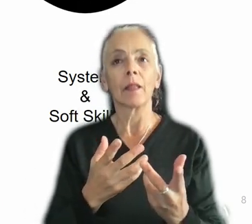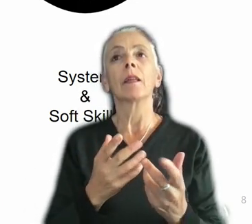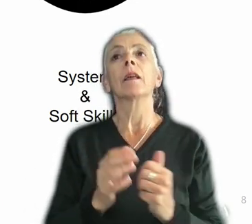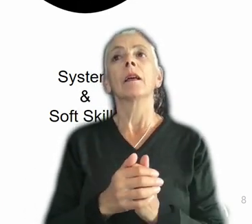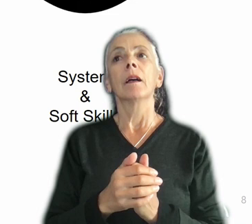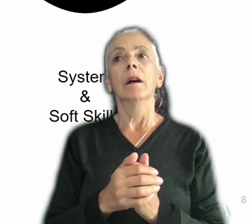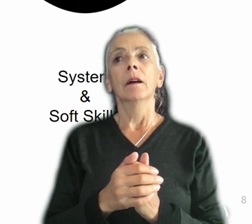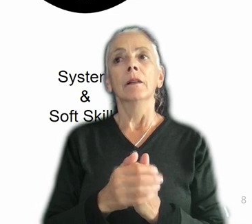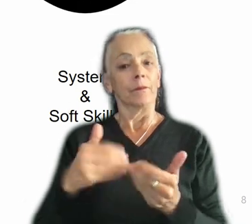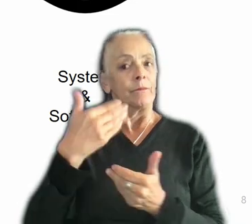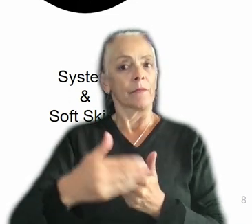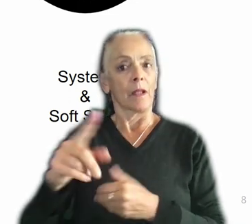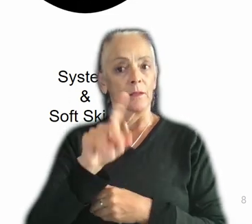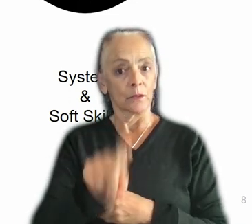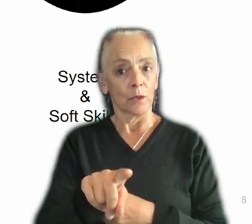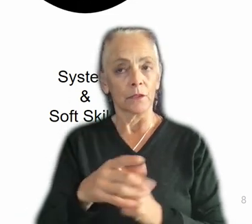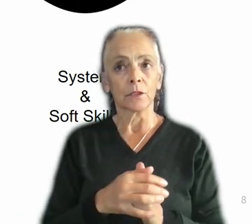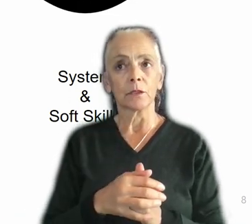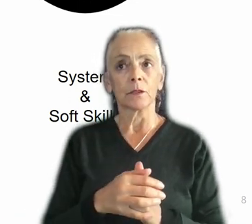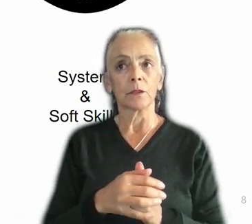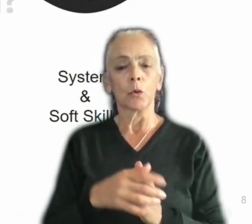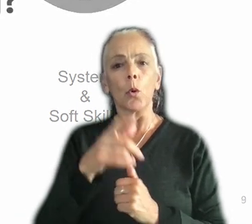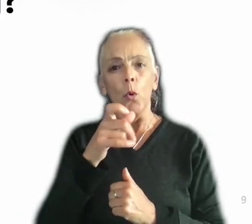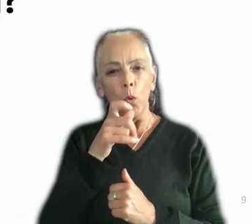I think the next question is, who are you training?